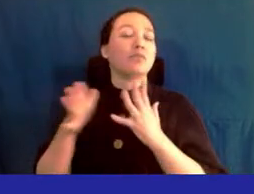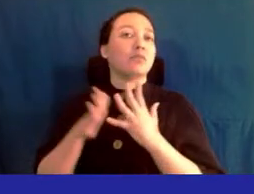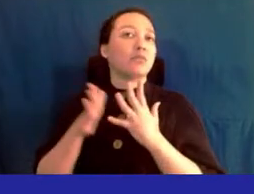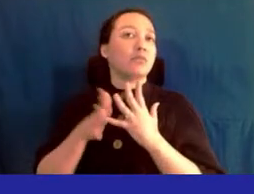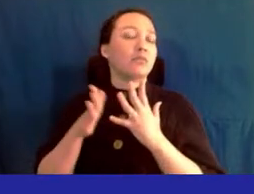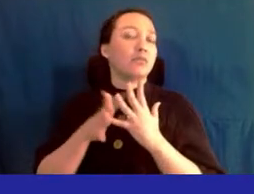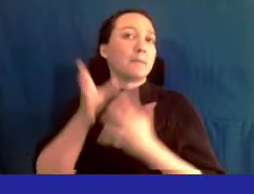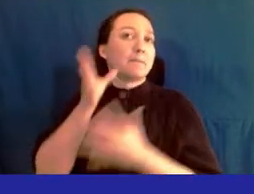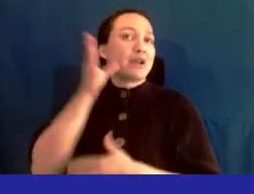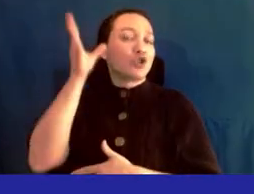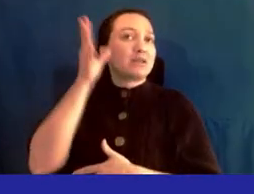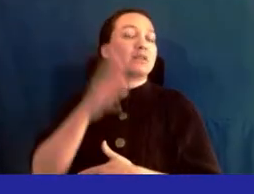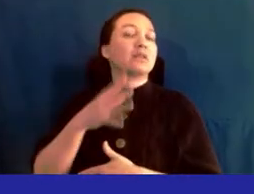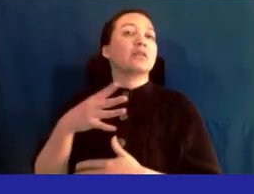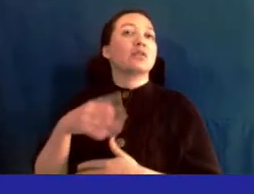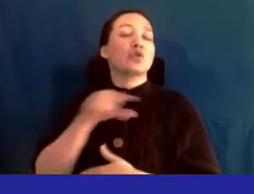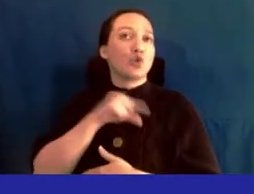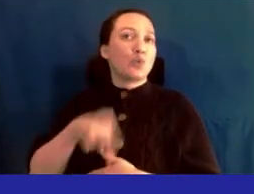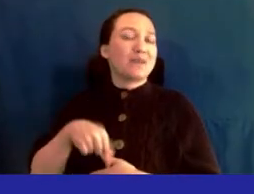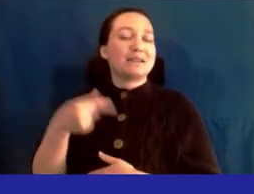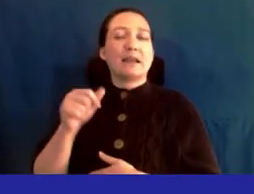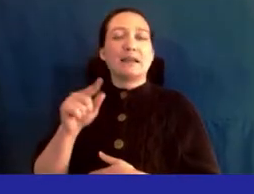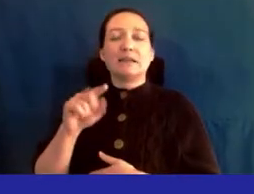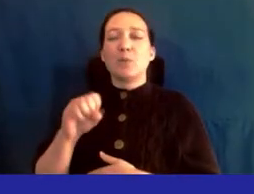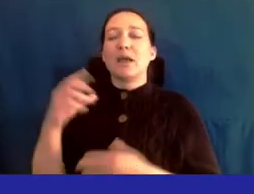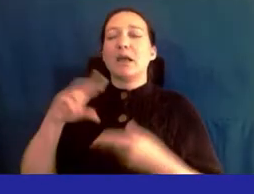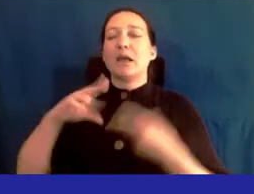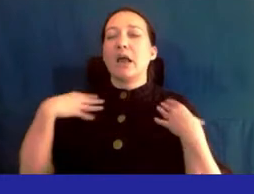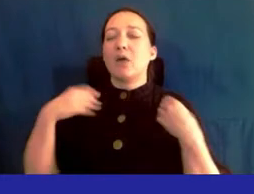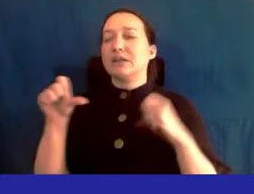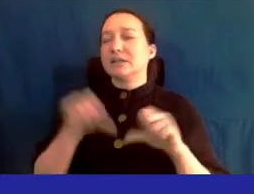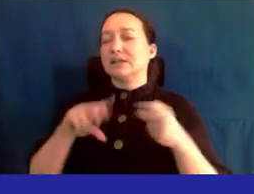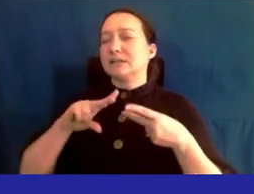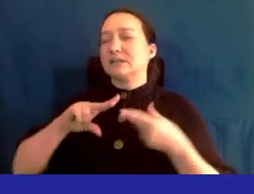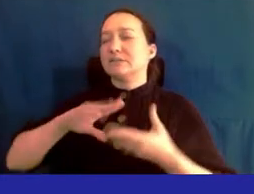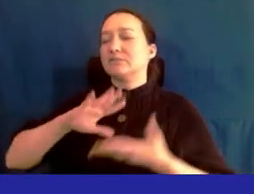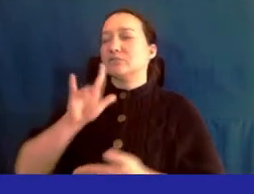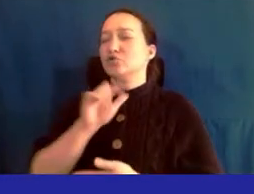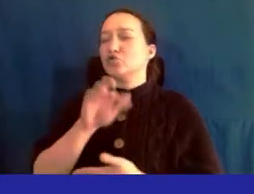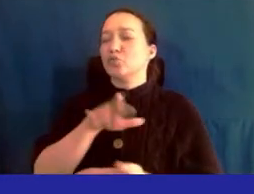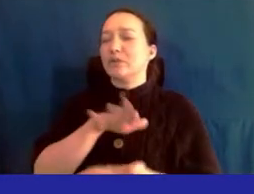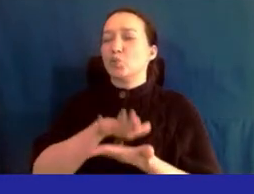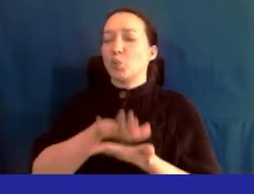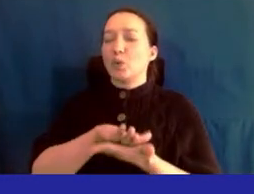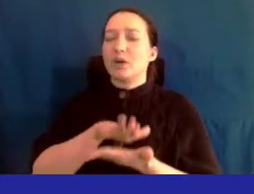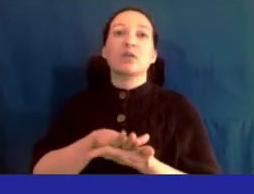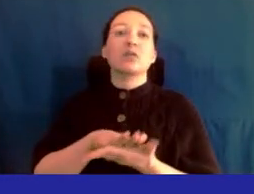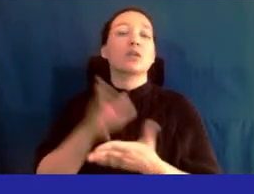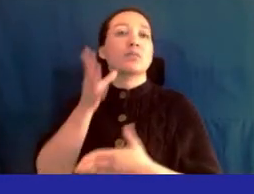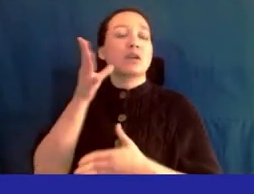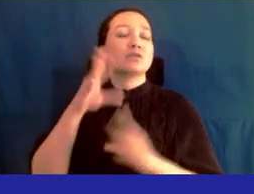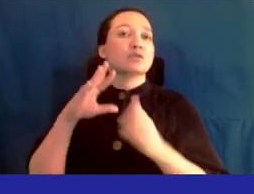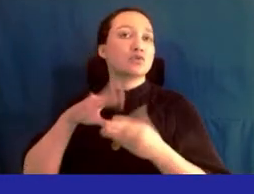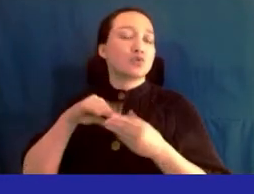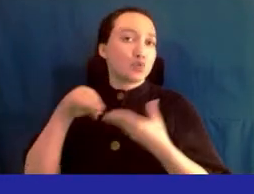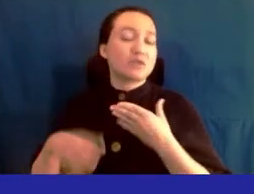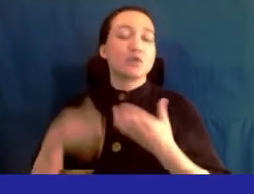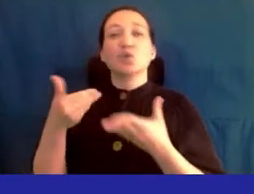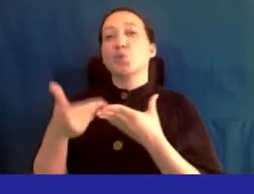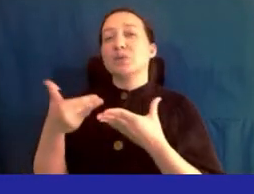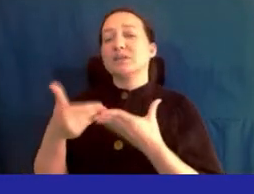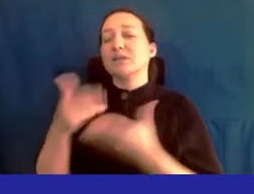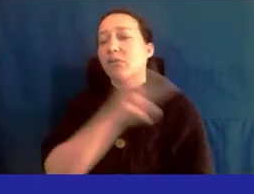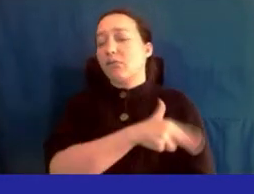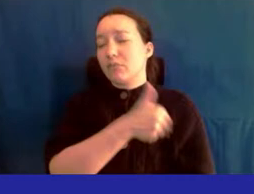gateway to health sciences secondary school i'm here with some of our parents and students we're in close proximity to the